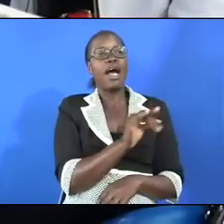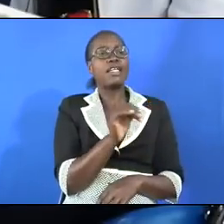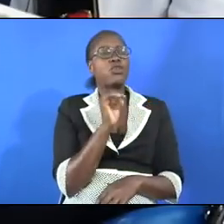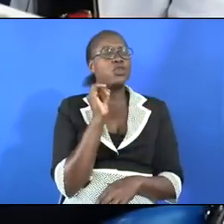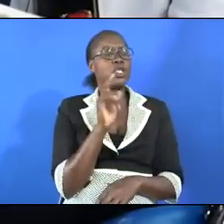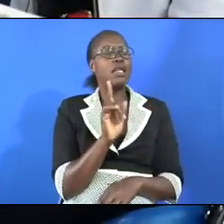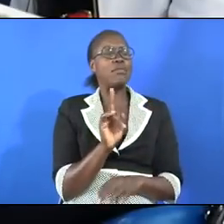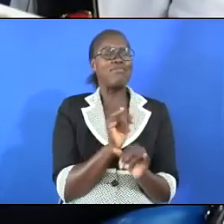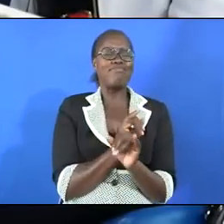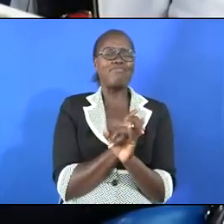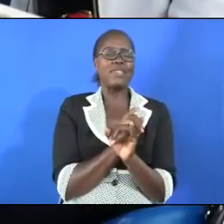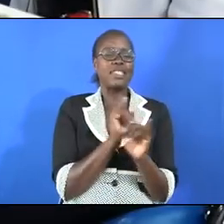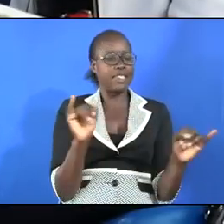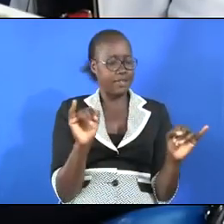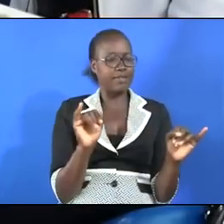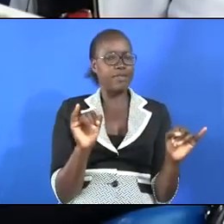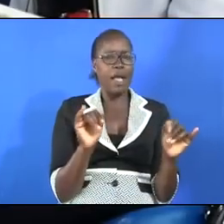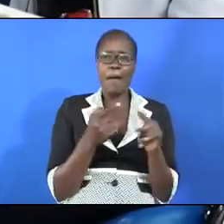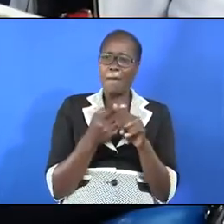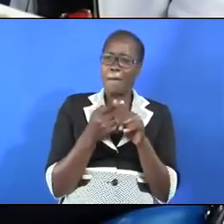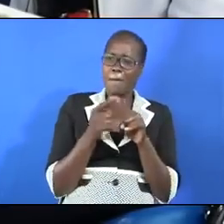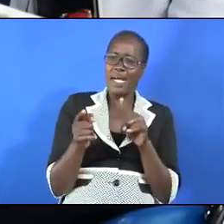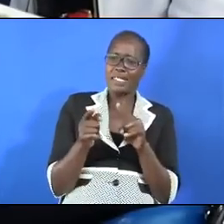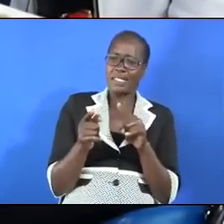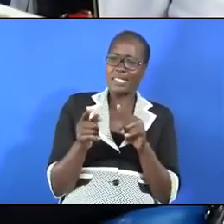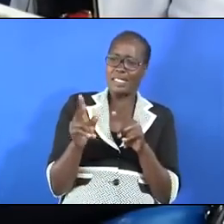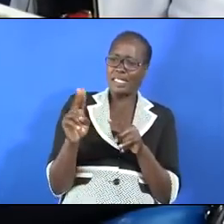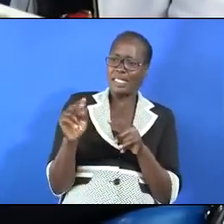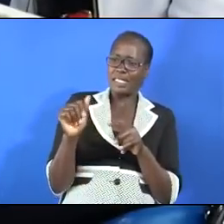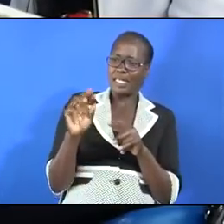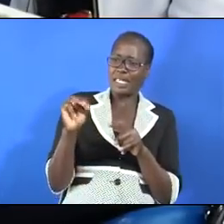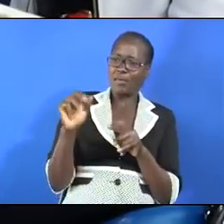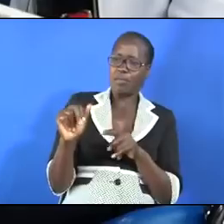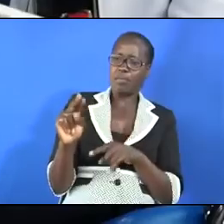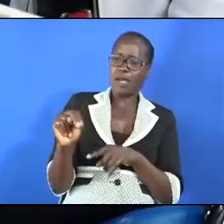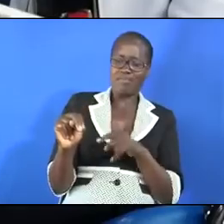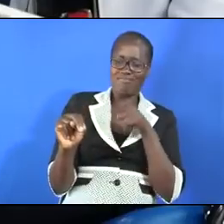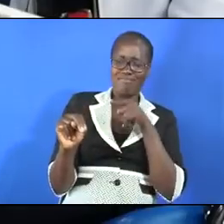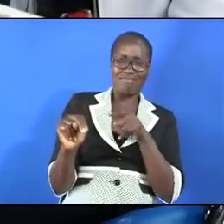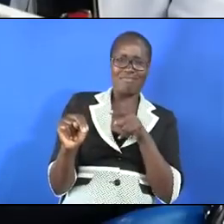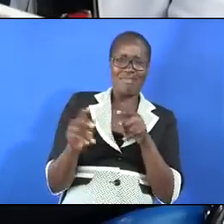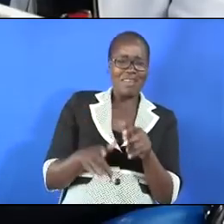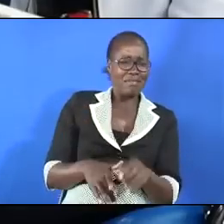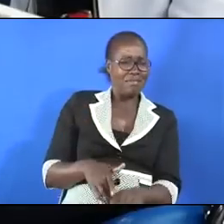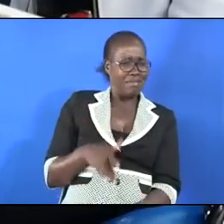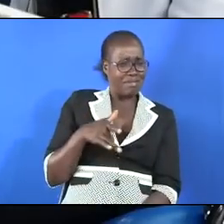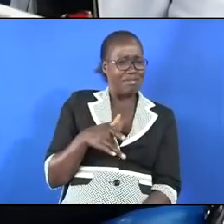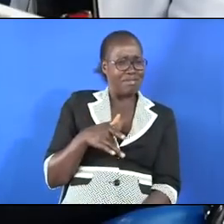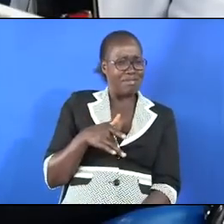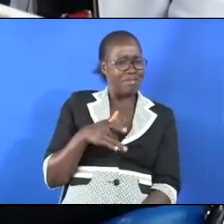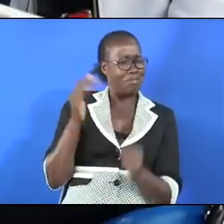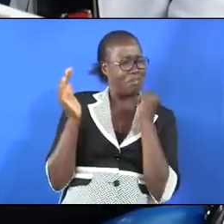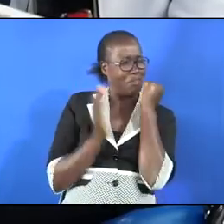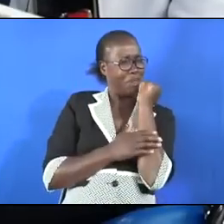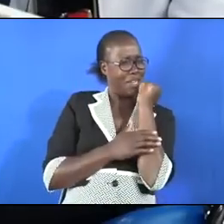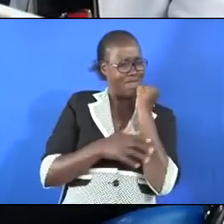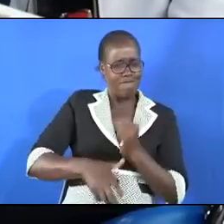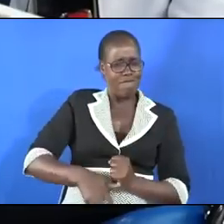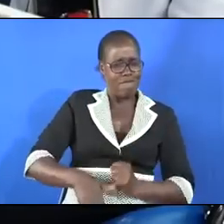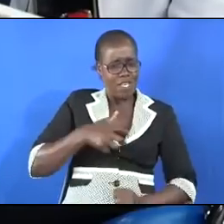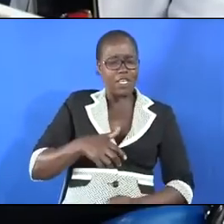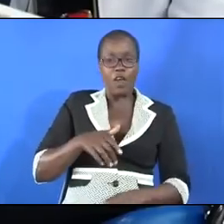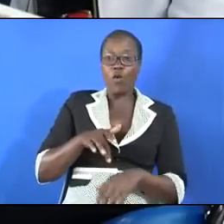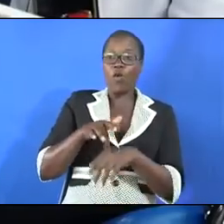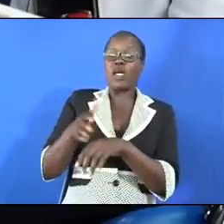you shall be clean. But Naaman became furious, and went